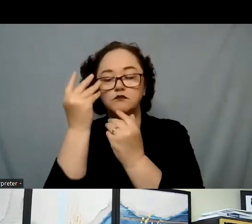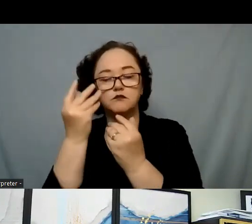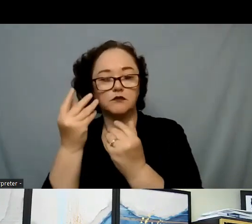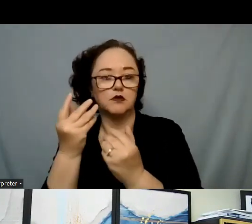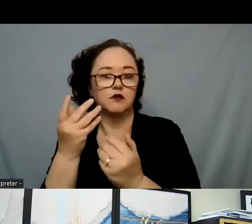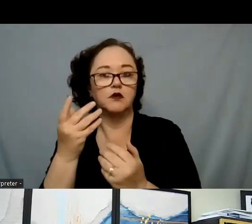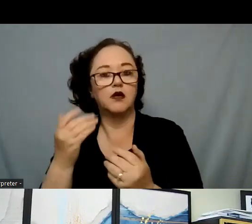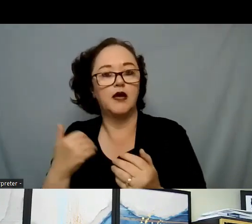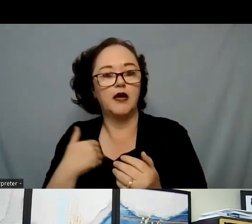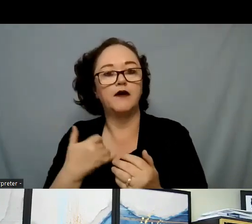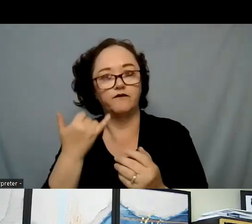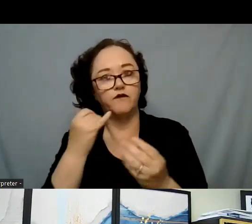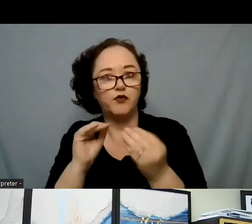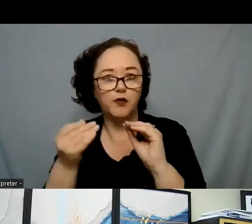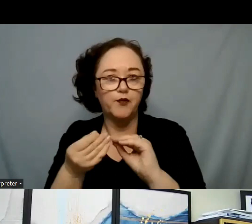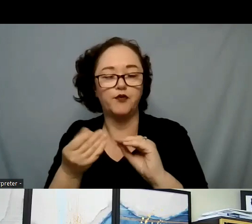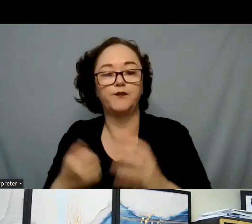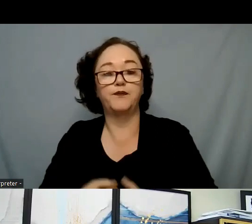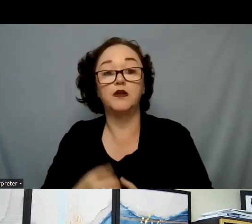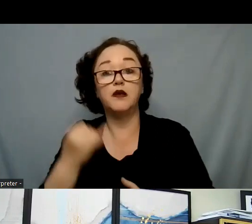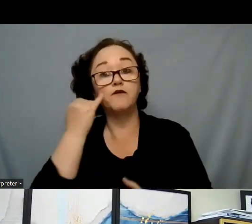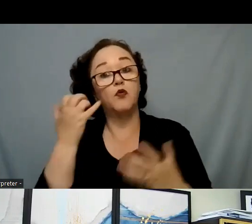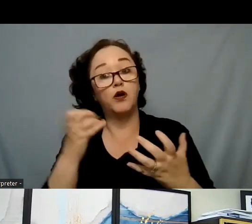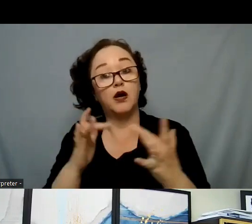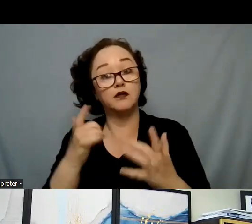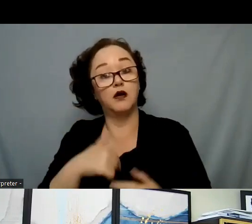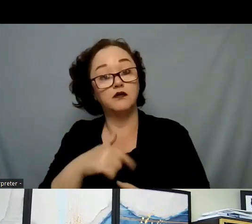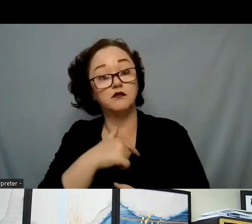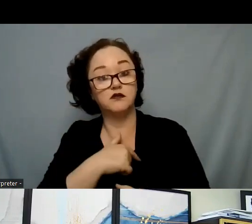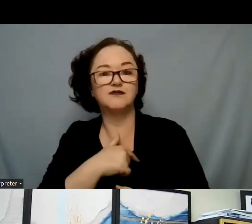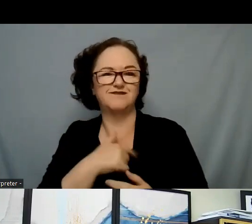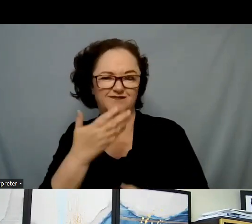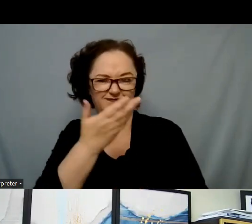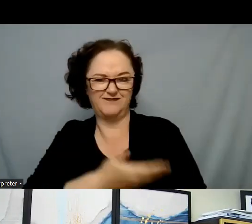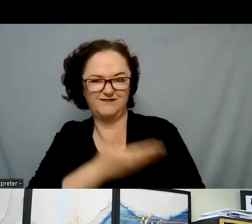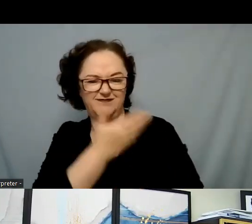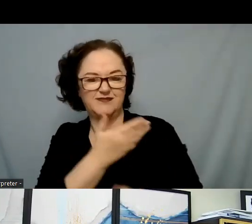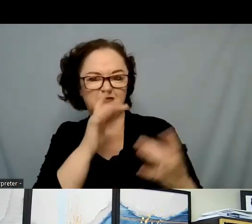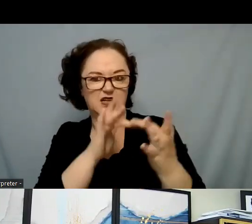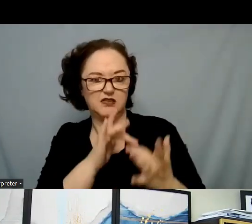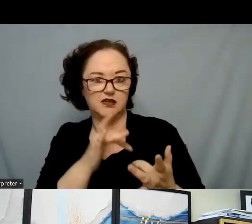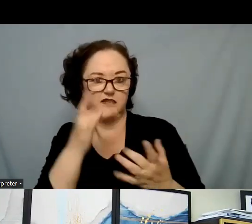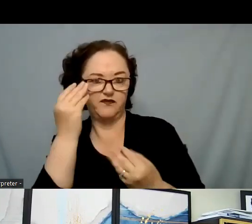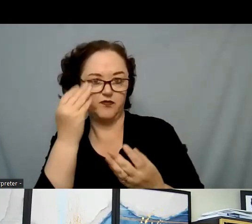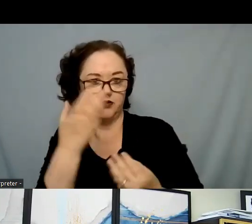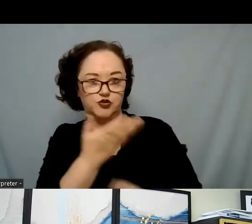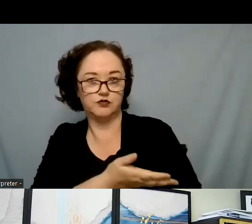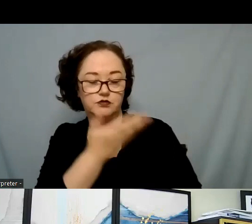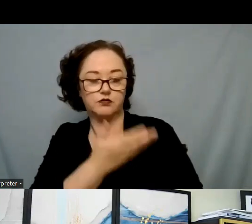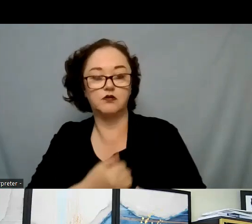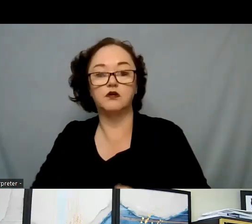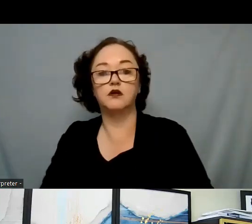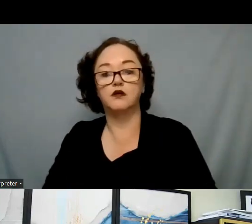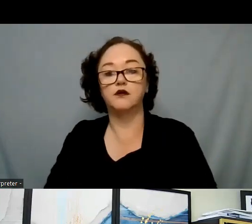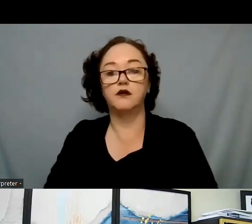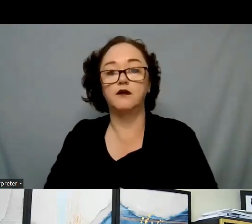if you want to contact us our contact information is there we know that there's time for Q&A and so we really want